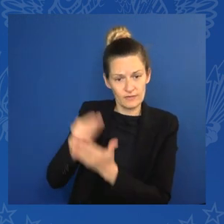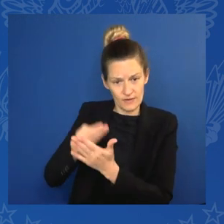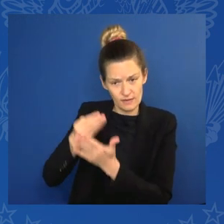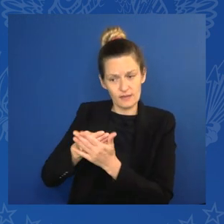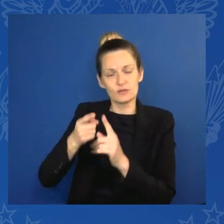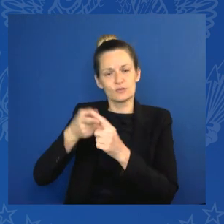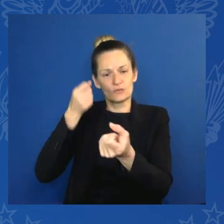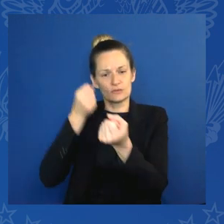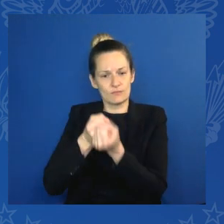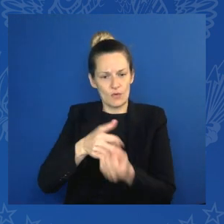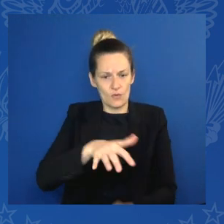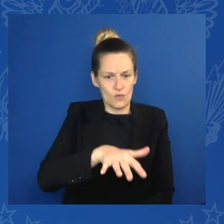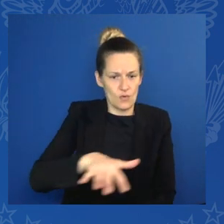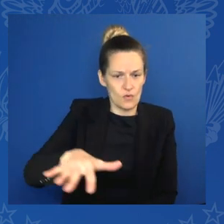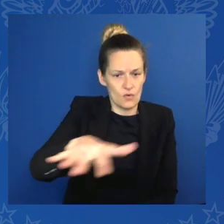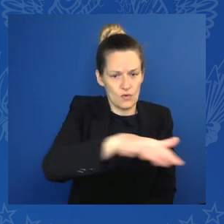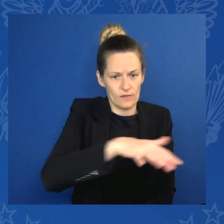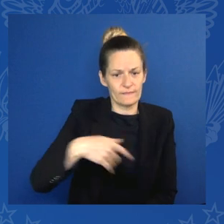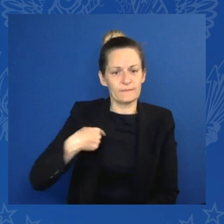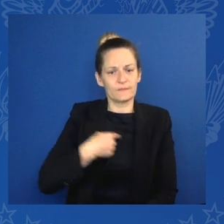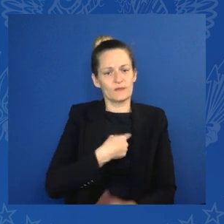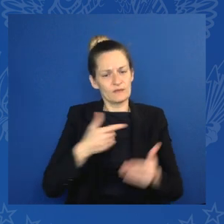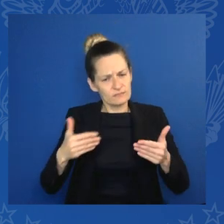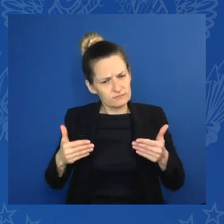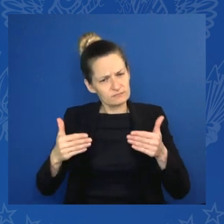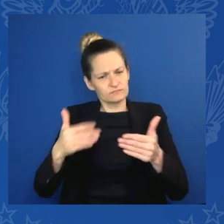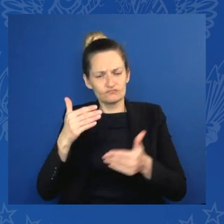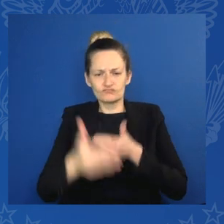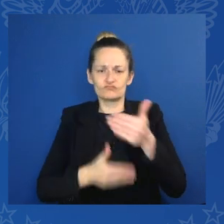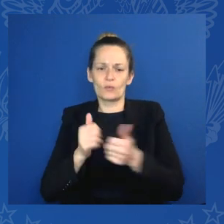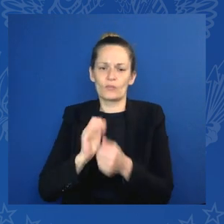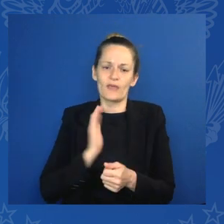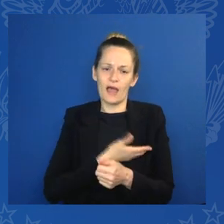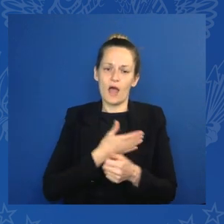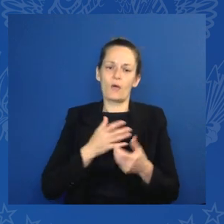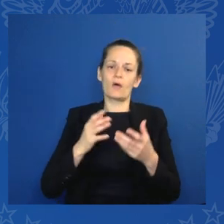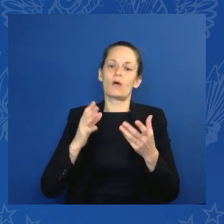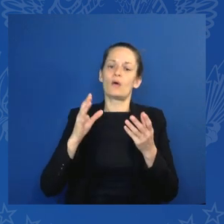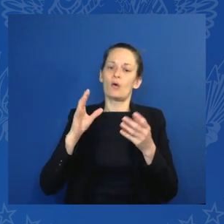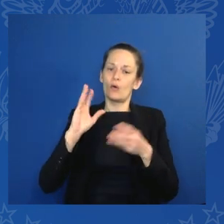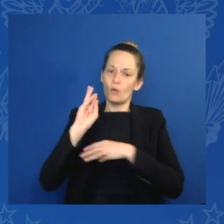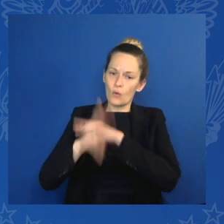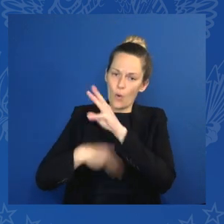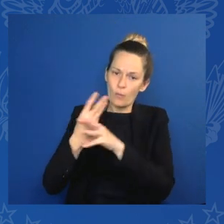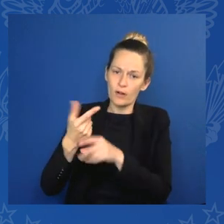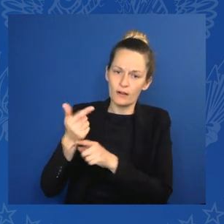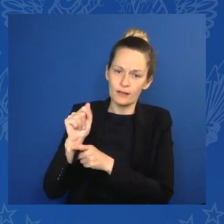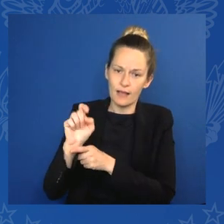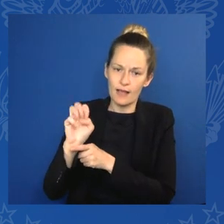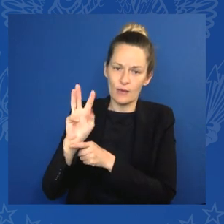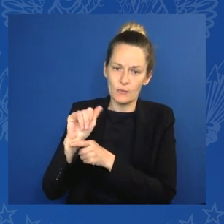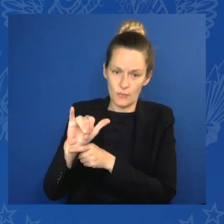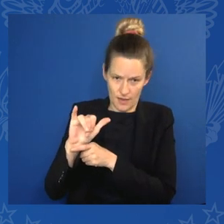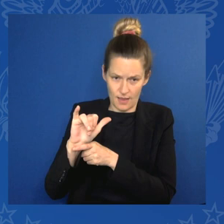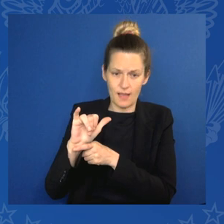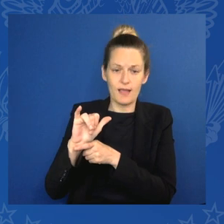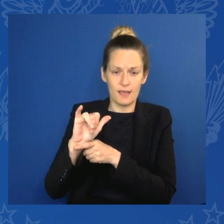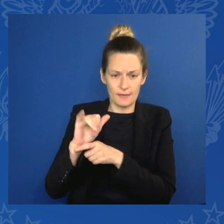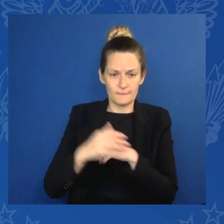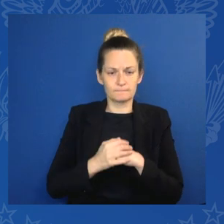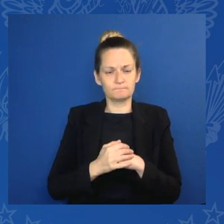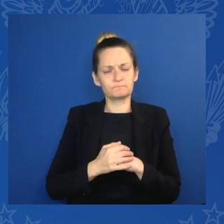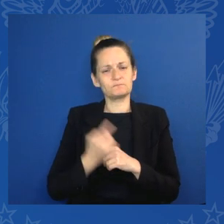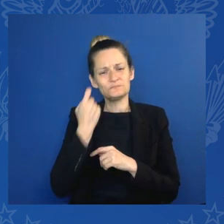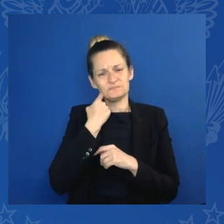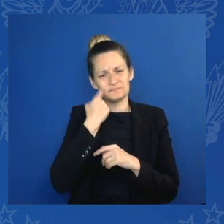initiative. At our EU Africa Summit last February, we announced an Africa-European investment package of